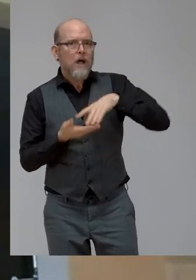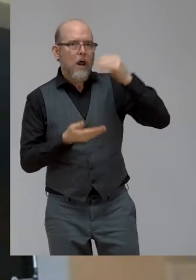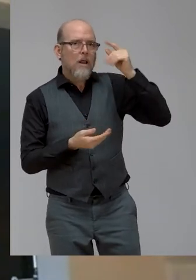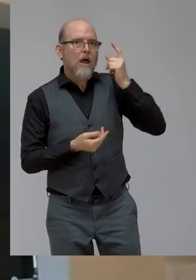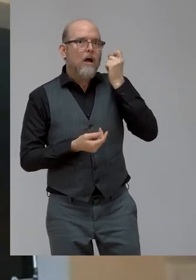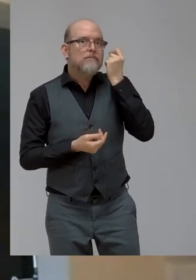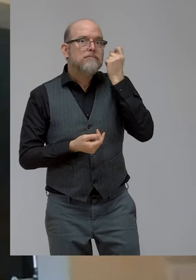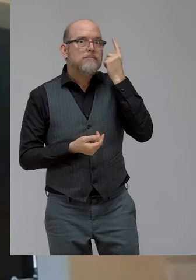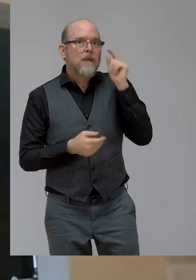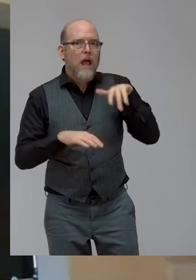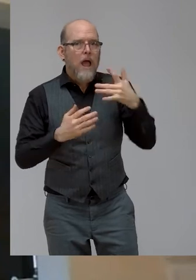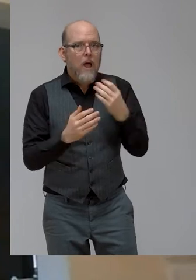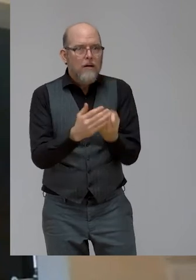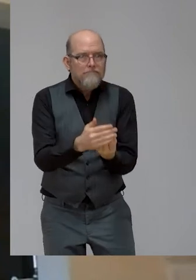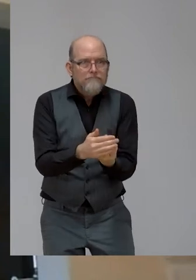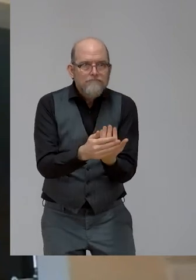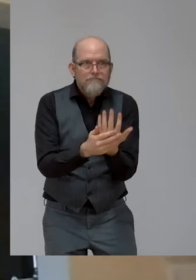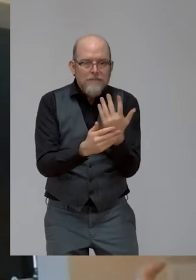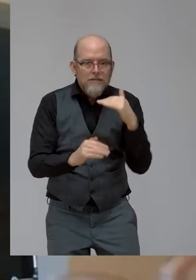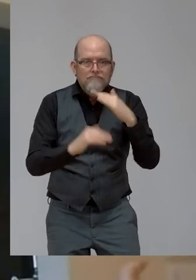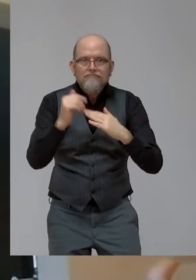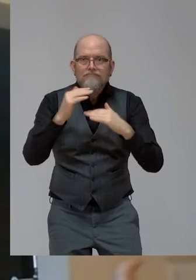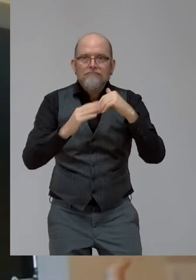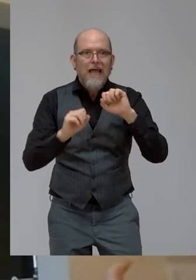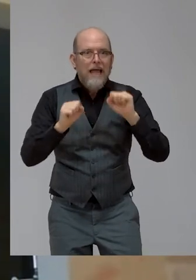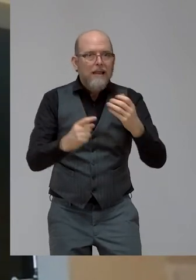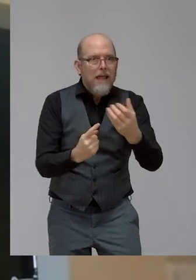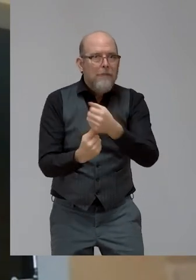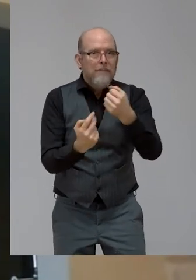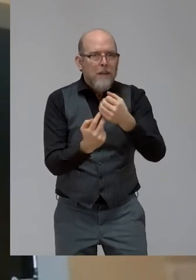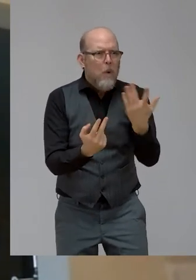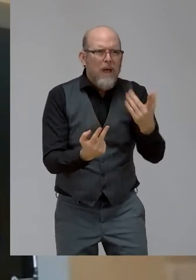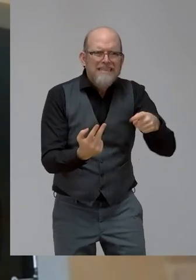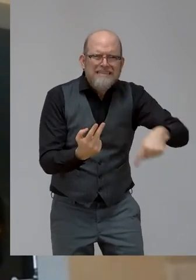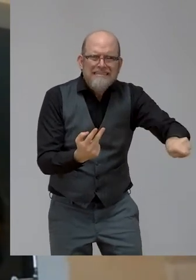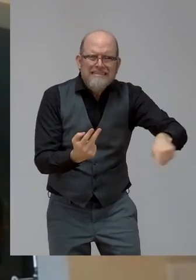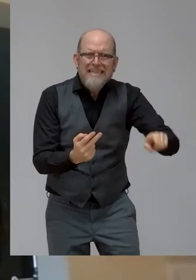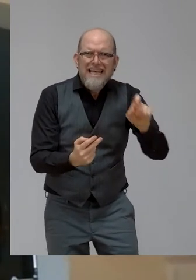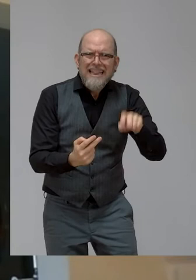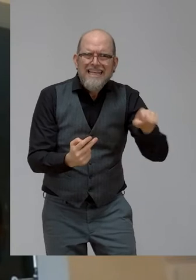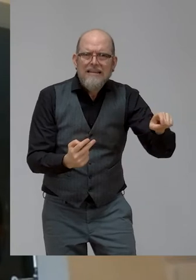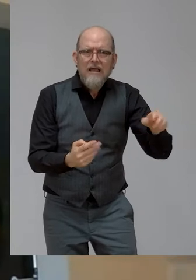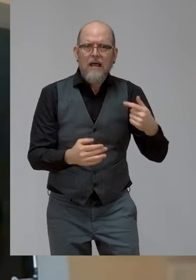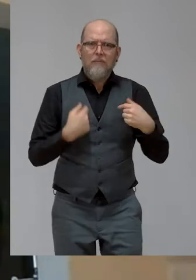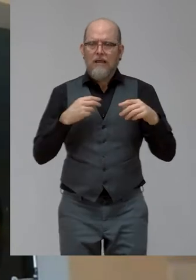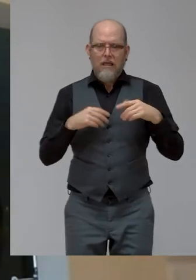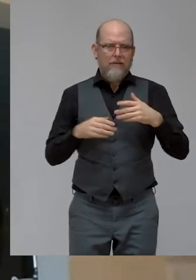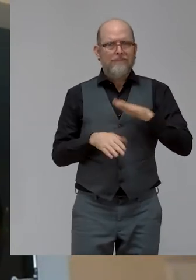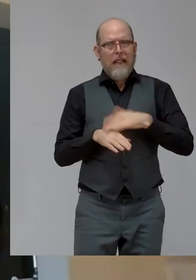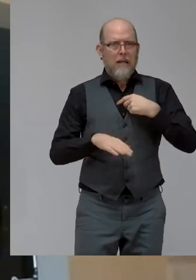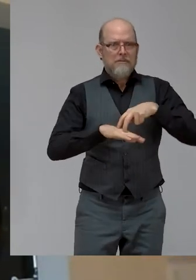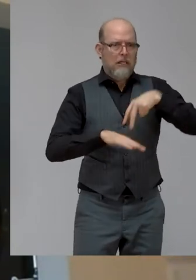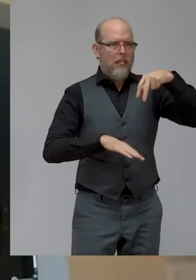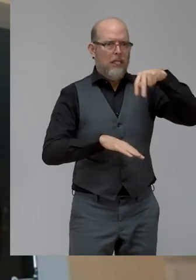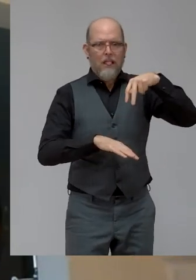particular context in which we work, because we in some ways are a bit removed from that. So really having a sense of